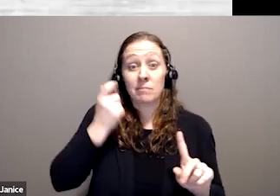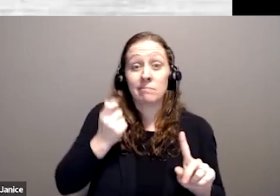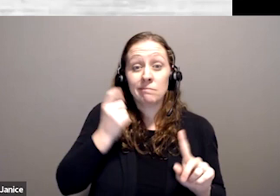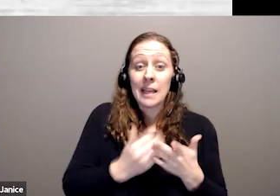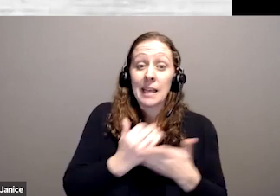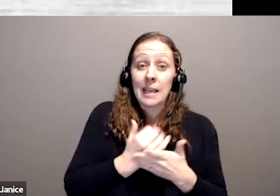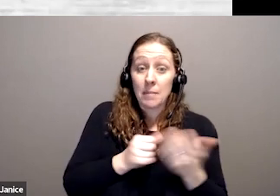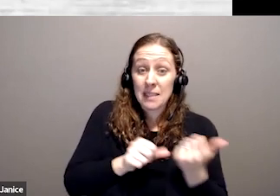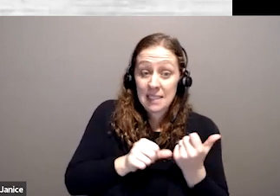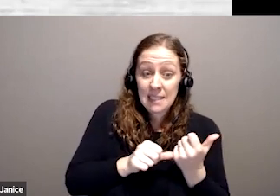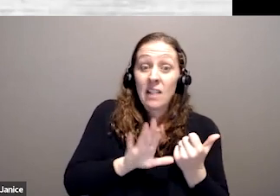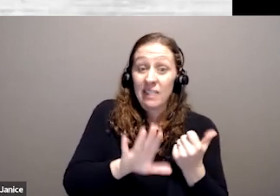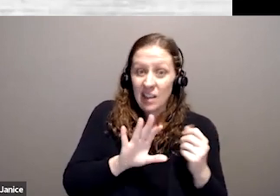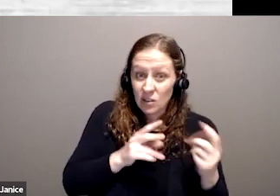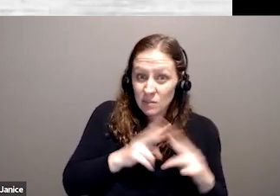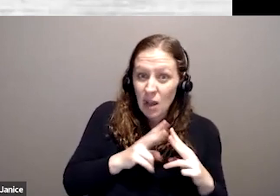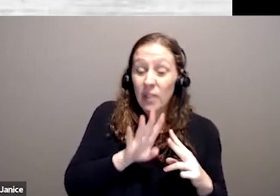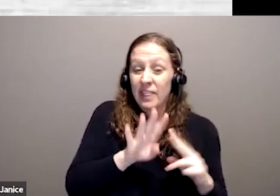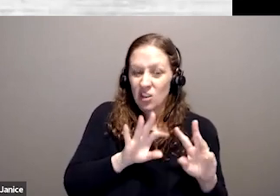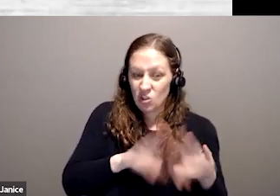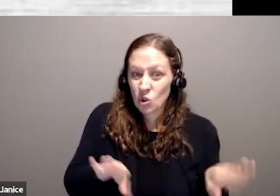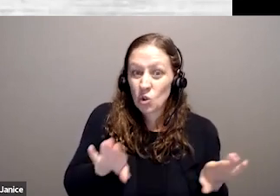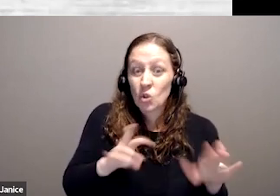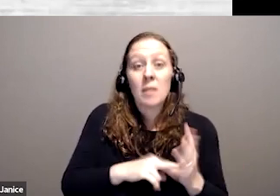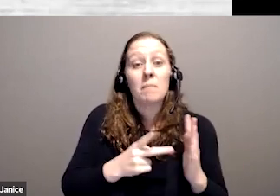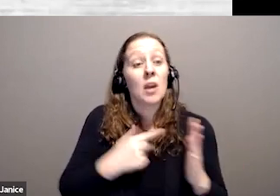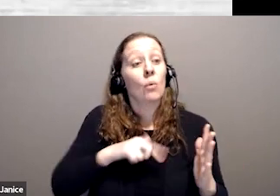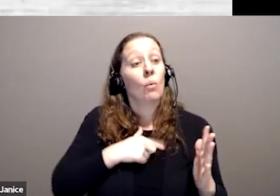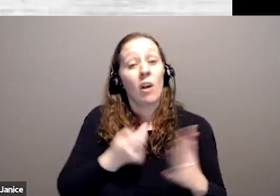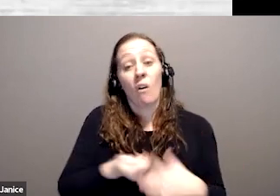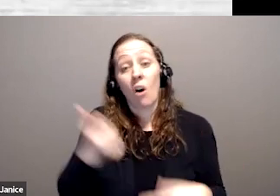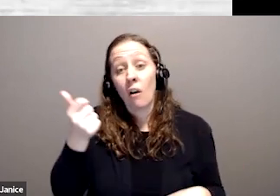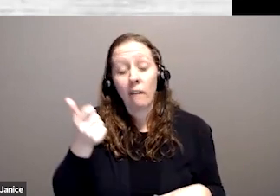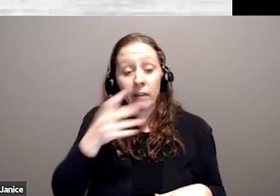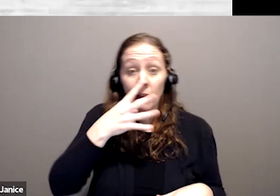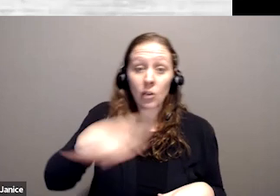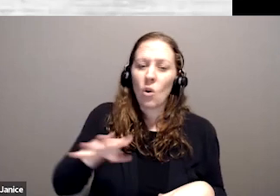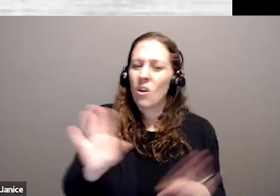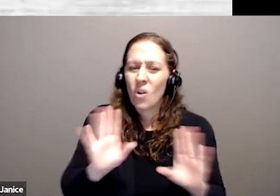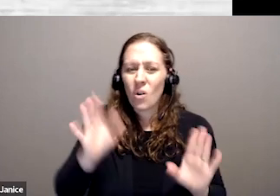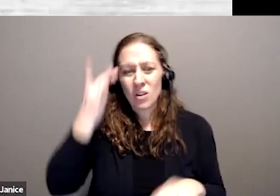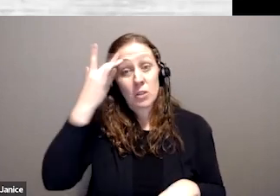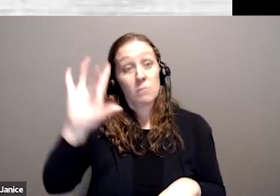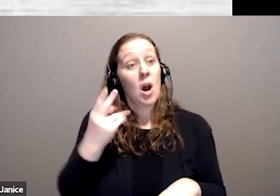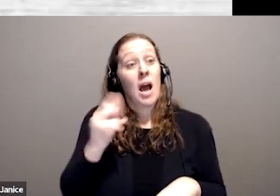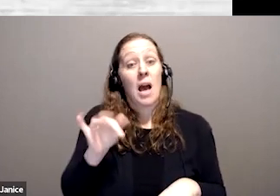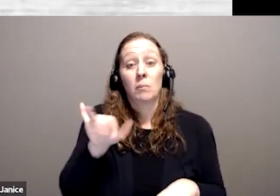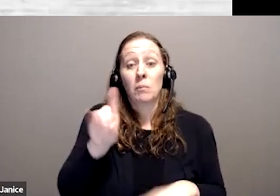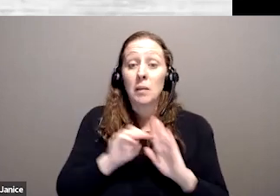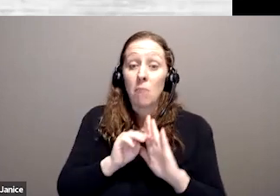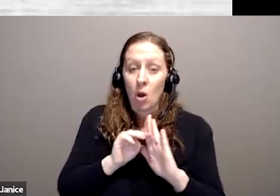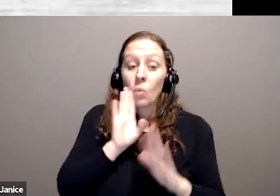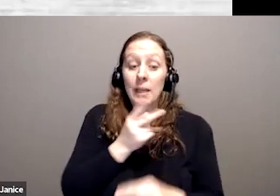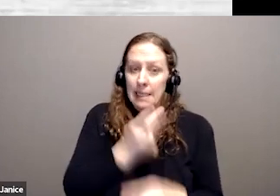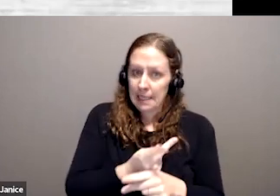spouses and children. We don't simply cut them out of the whole of the things so the smart hybrid model would keep the family based